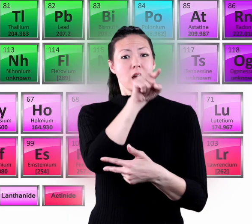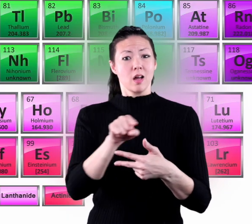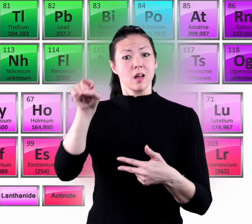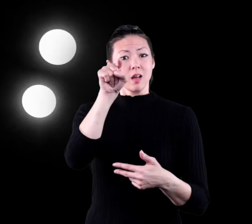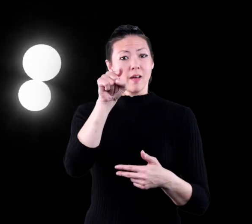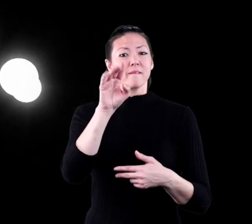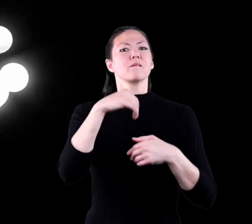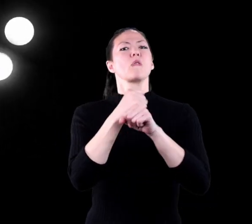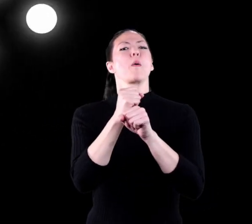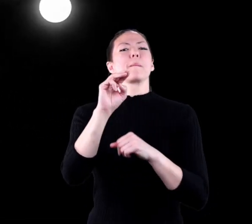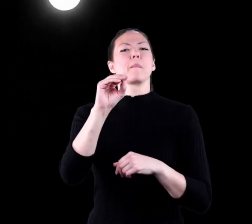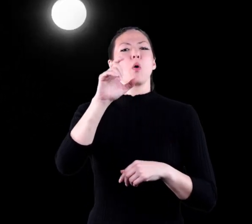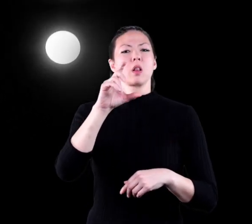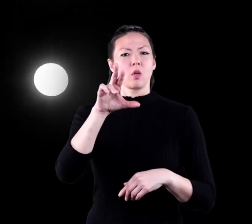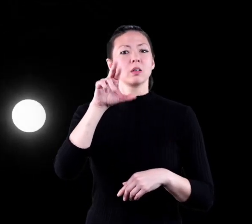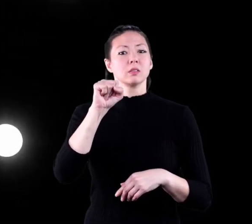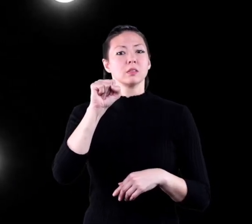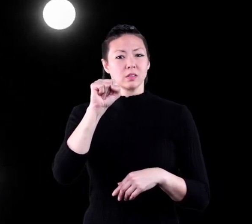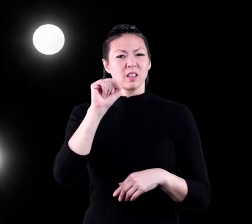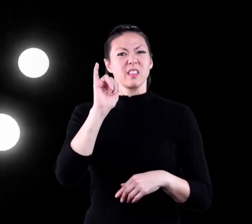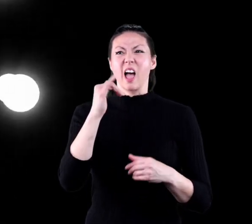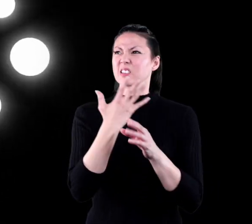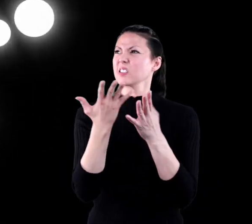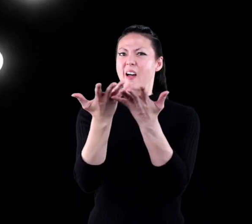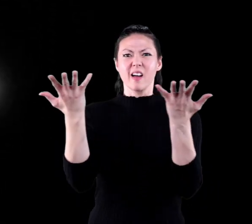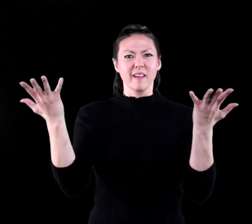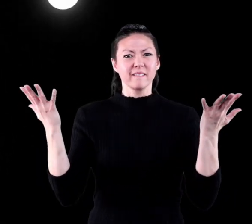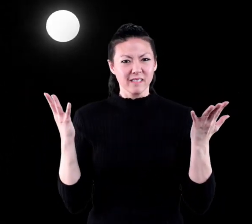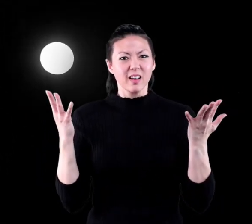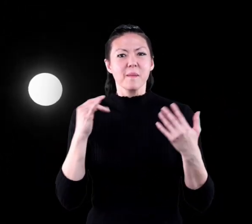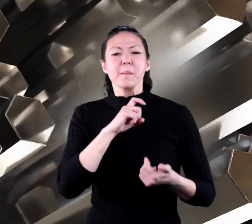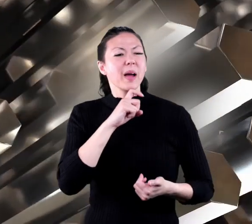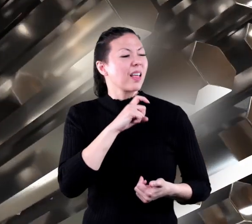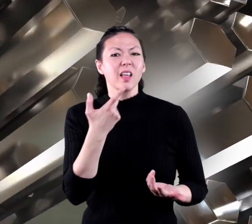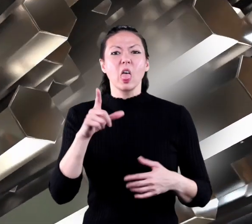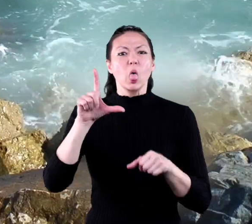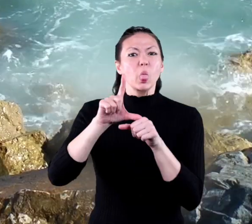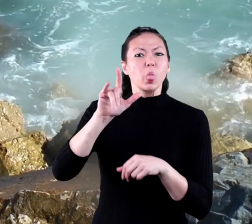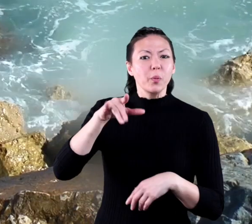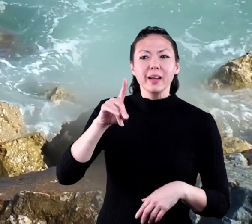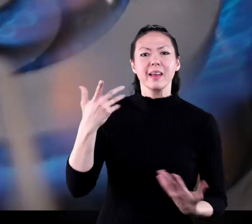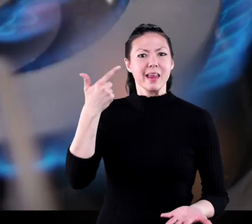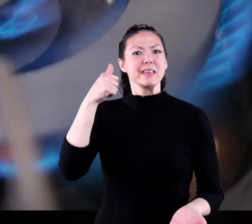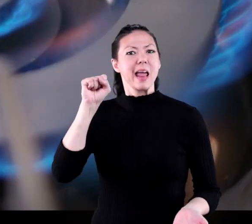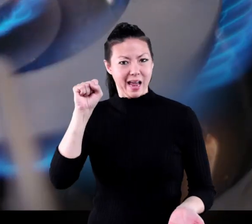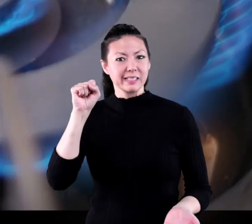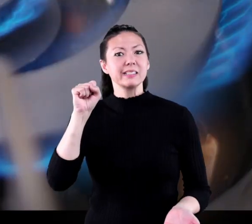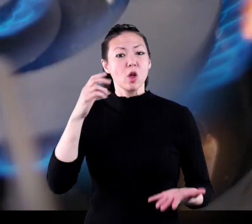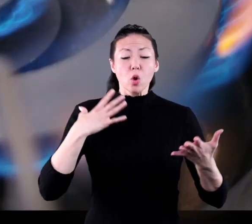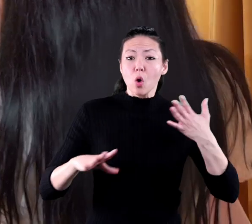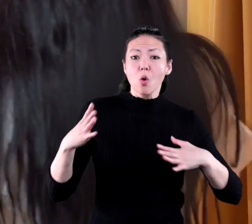turn, these elements form molecules that make up all the stuff around us, from metals to liquids to gases,